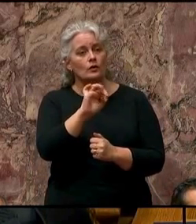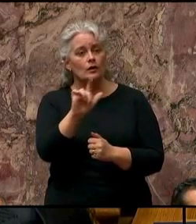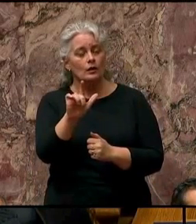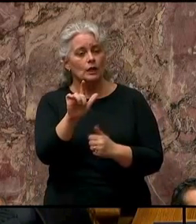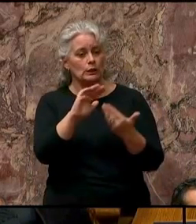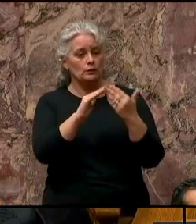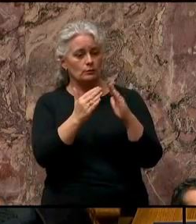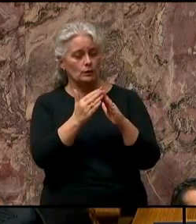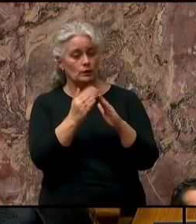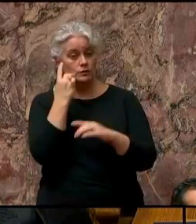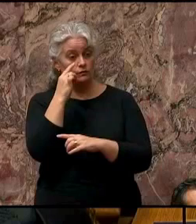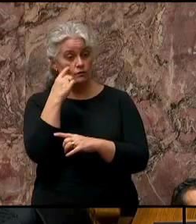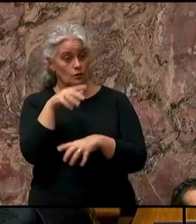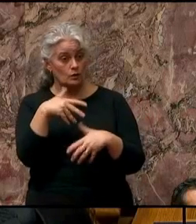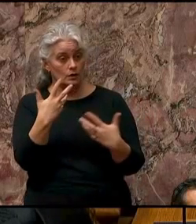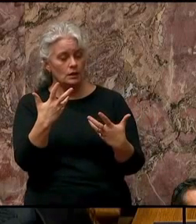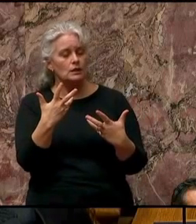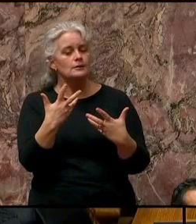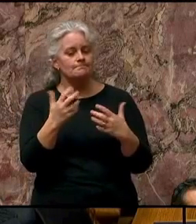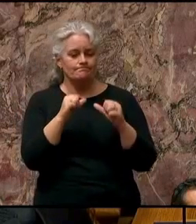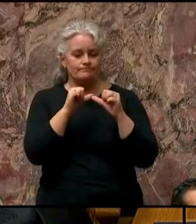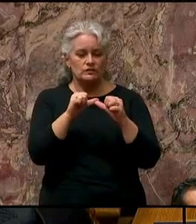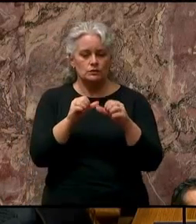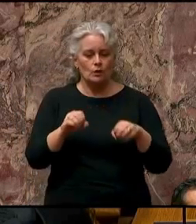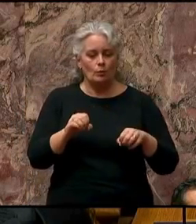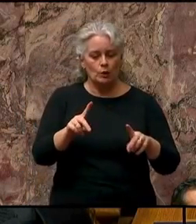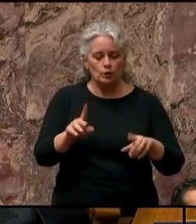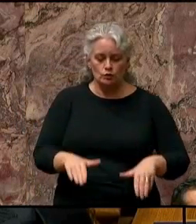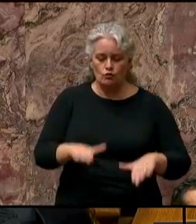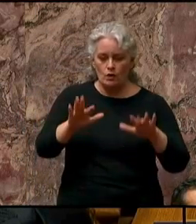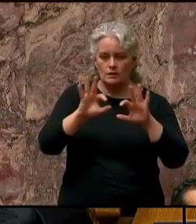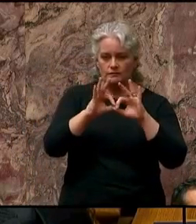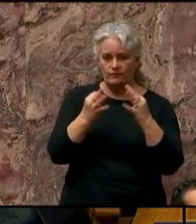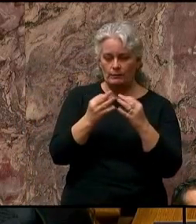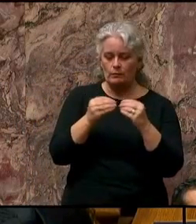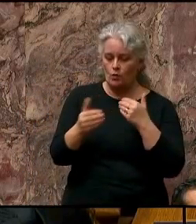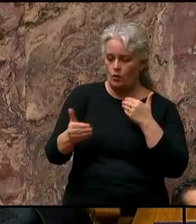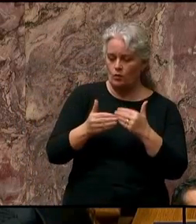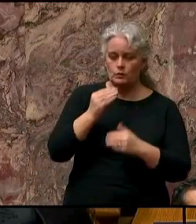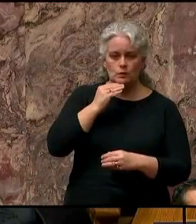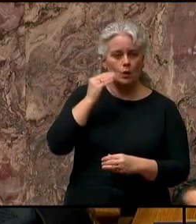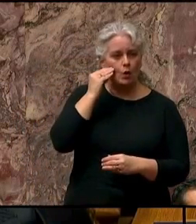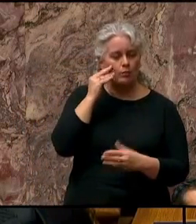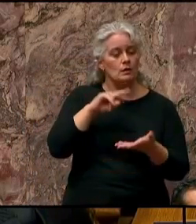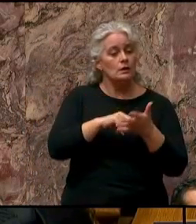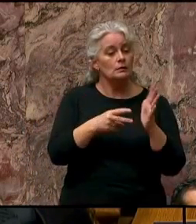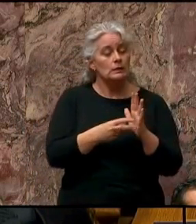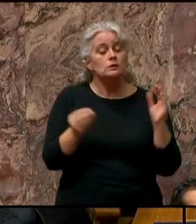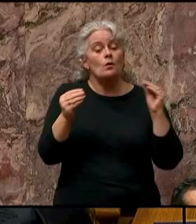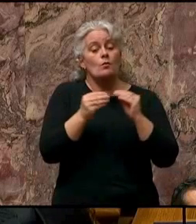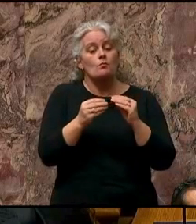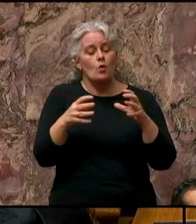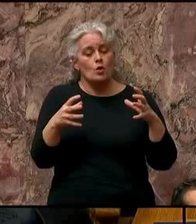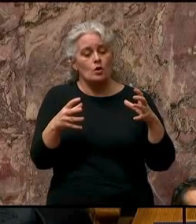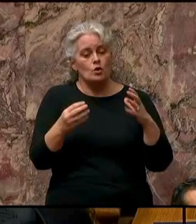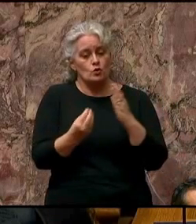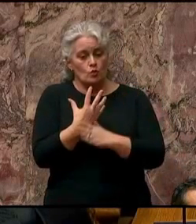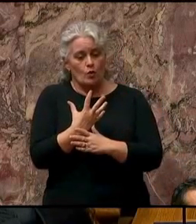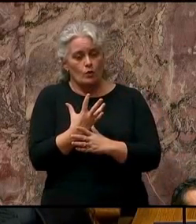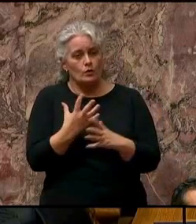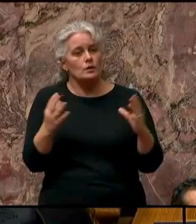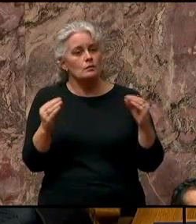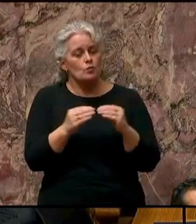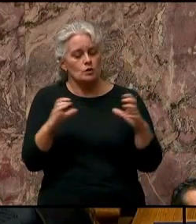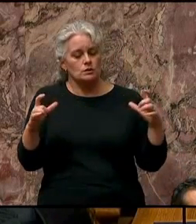increasing opportunities to build careers and raise families closer to home, meaning more growth in smaller centres.